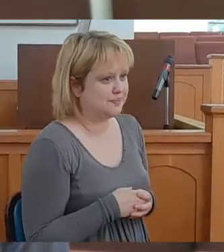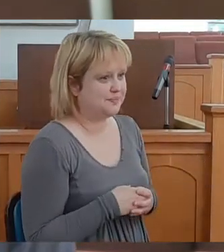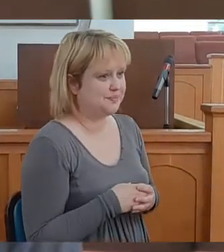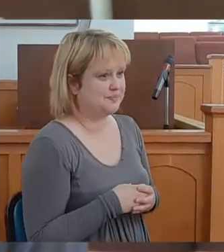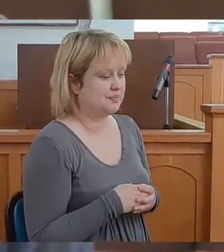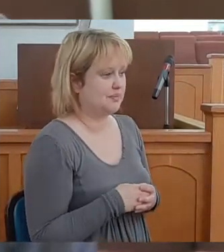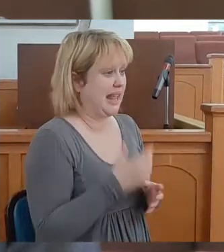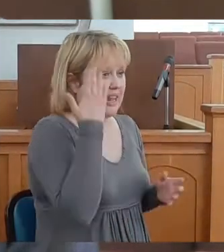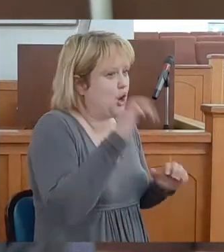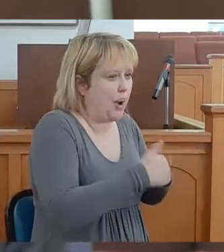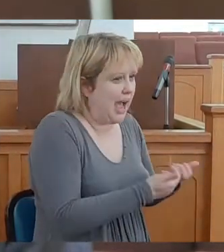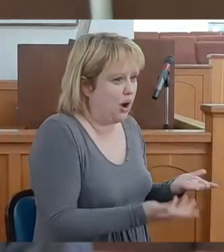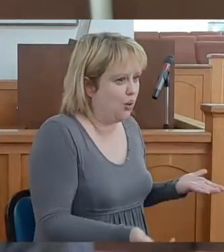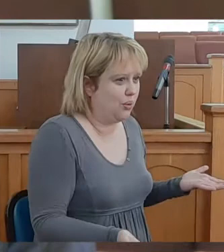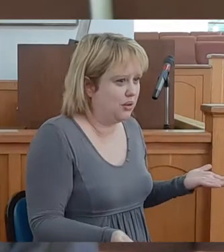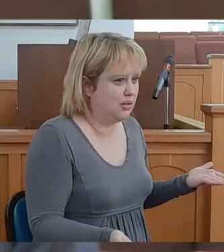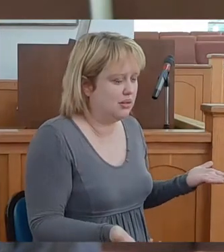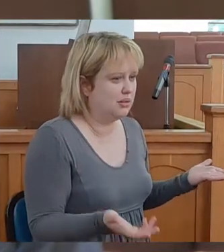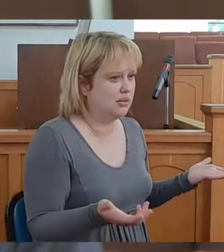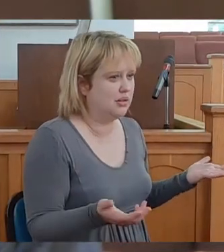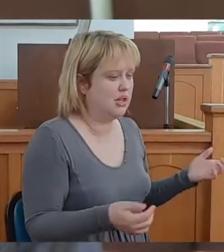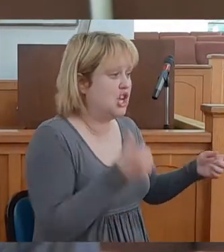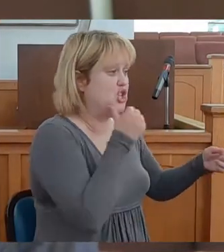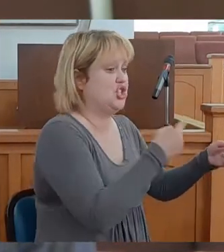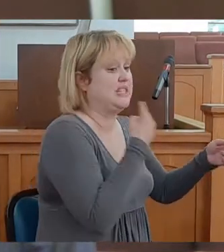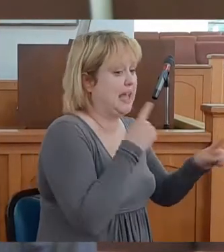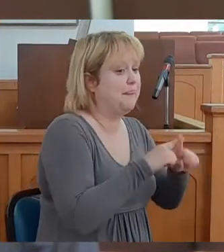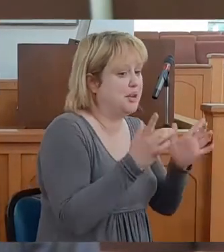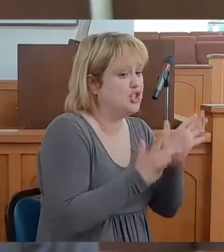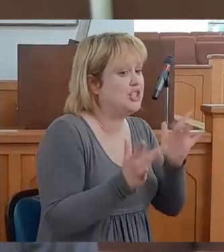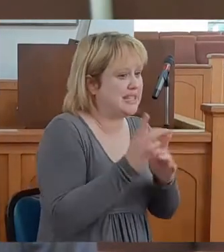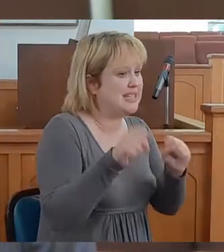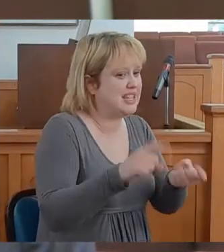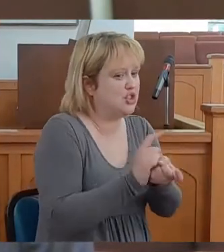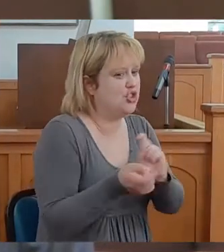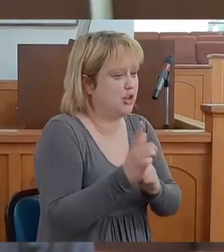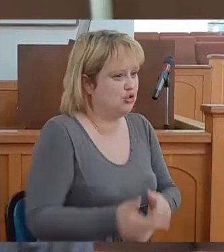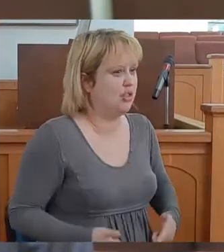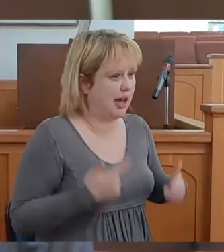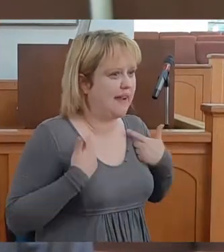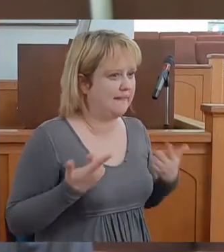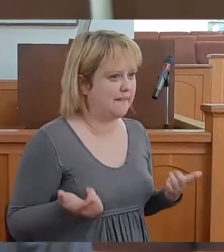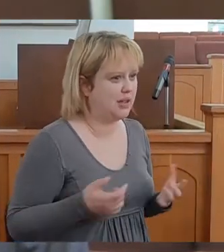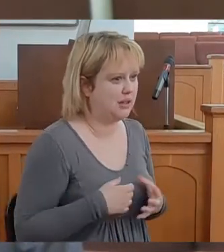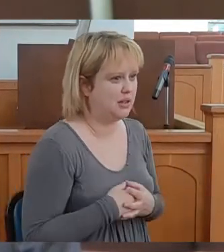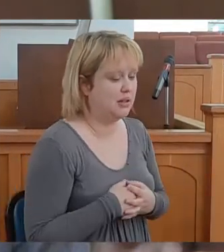I didn't know how. She said, but Jesus can change your life.